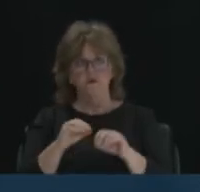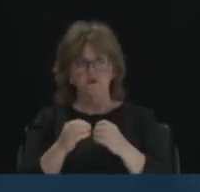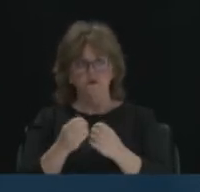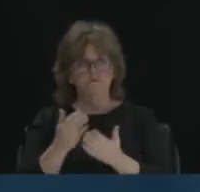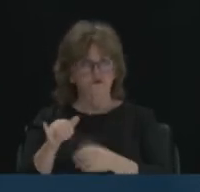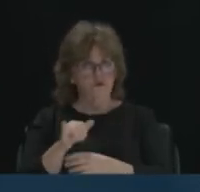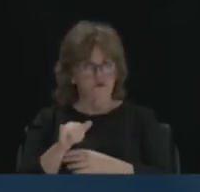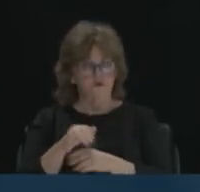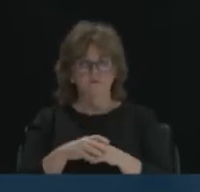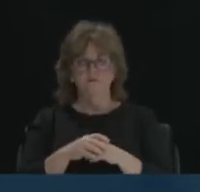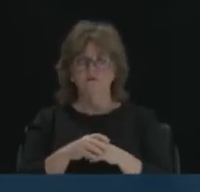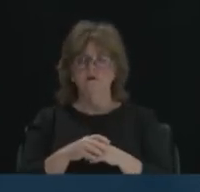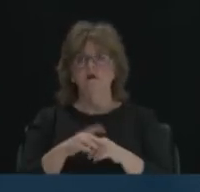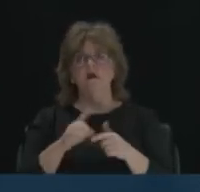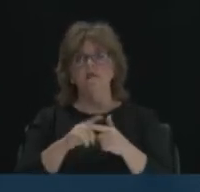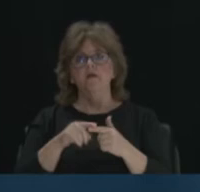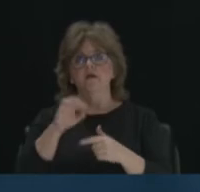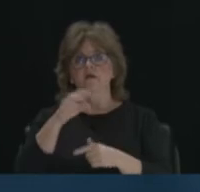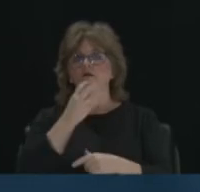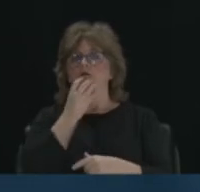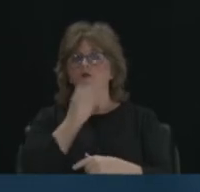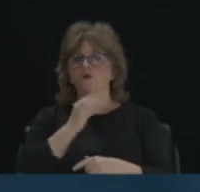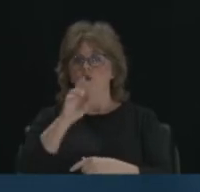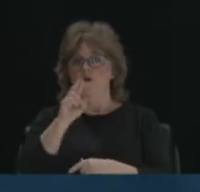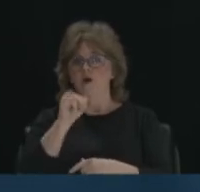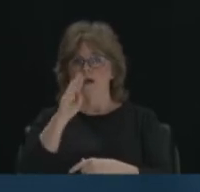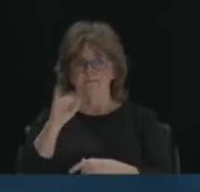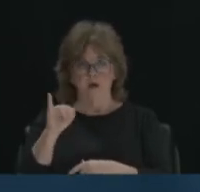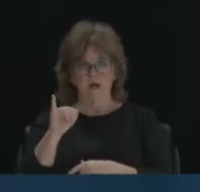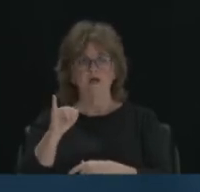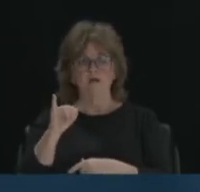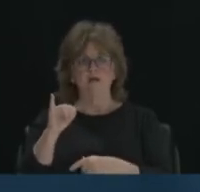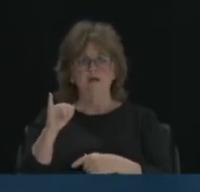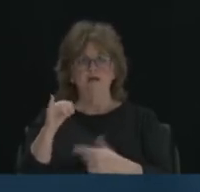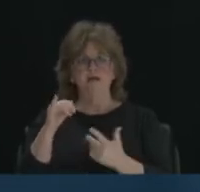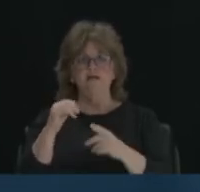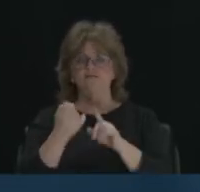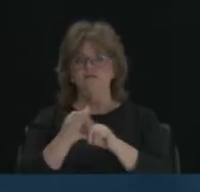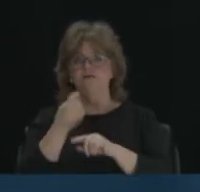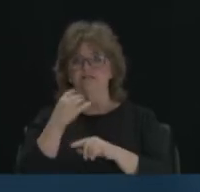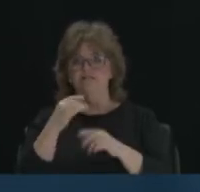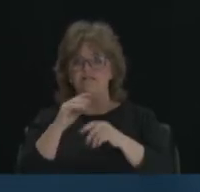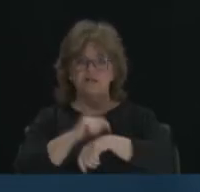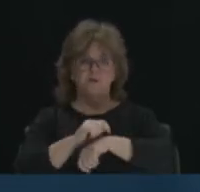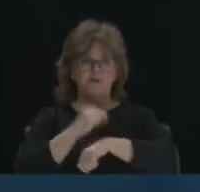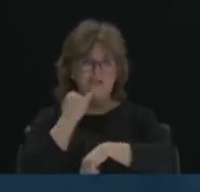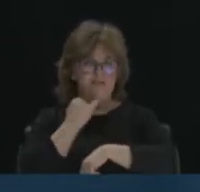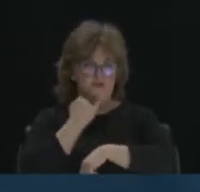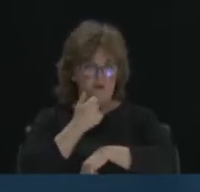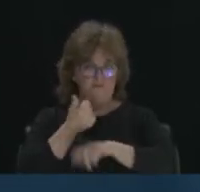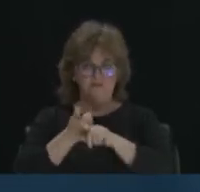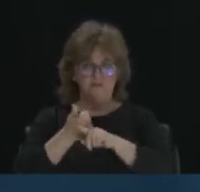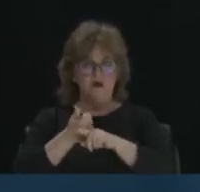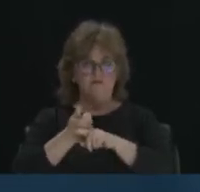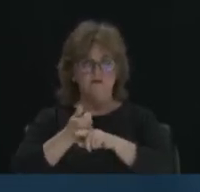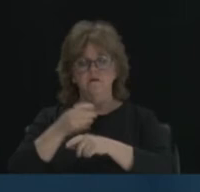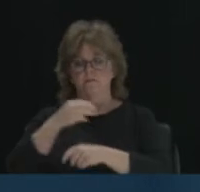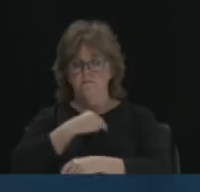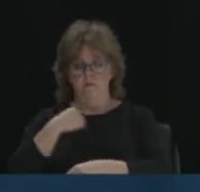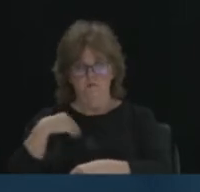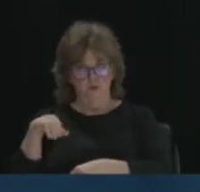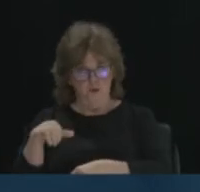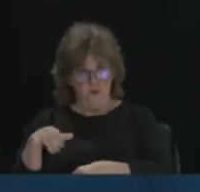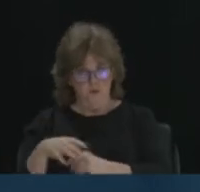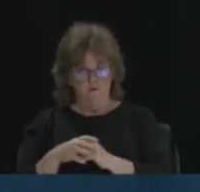David Lefowitz. He was over the Temple of Israel at that point in time. So in fact, I believe our first